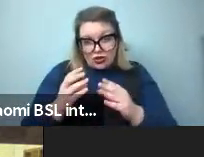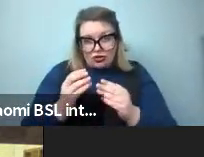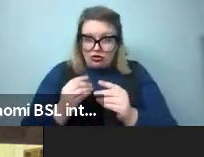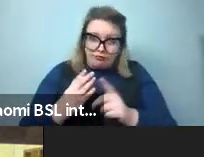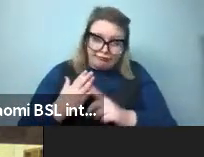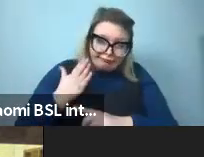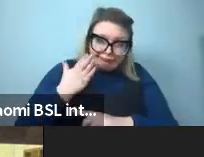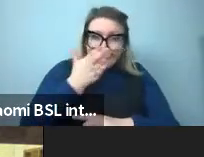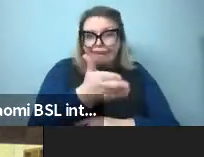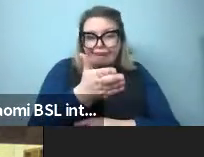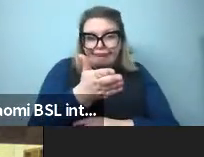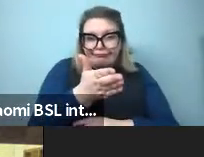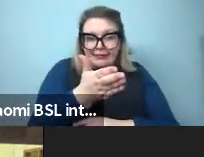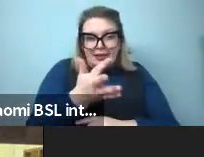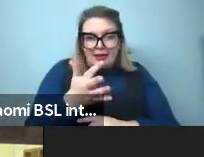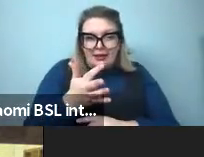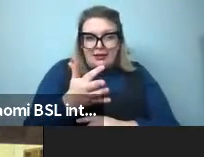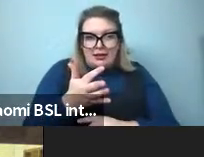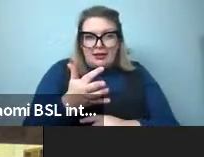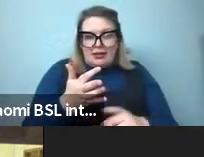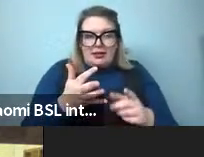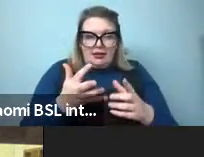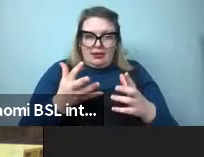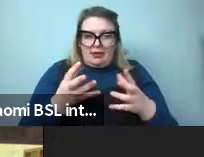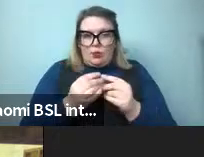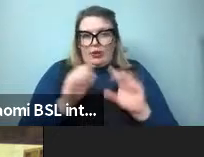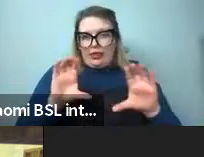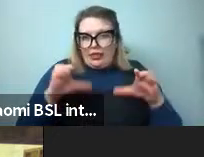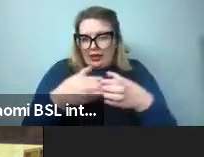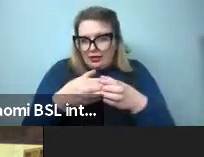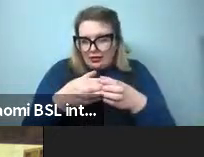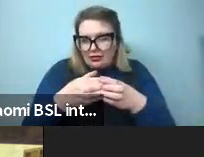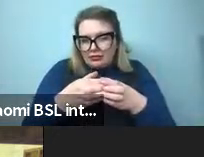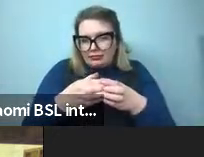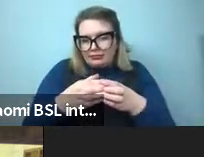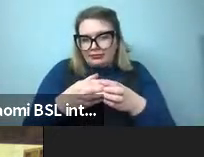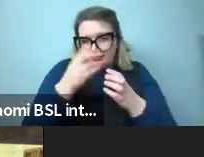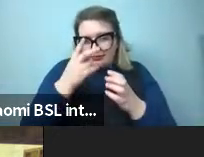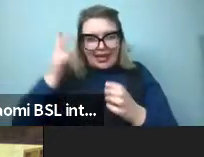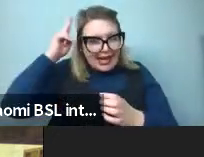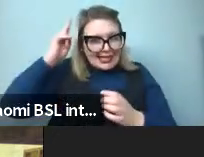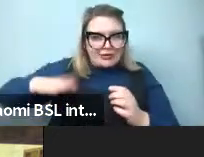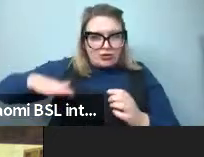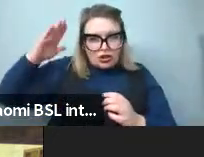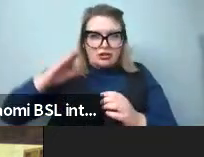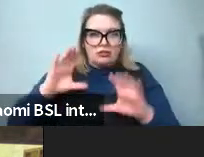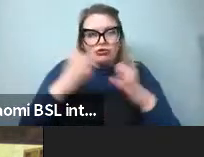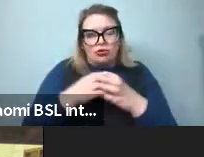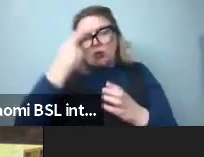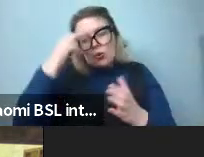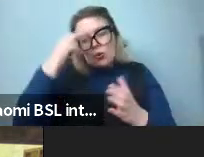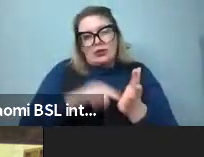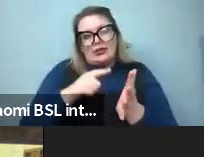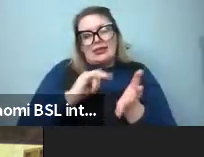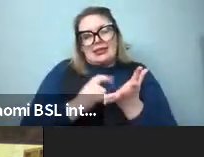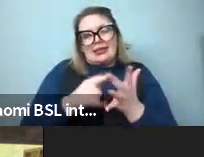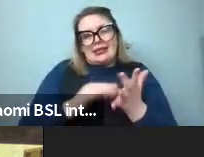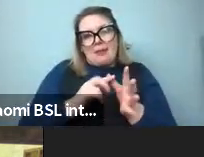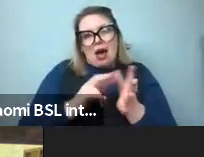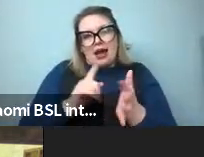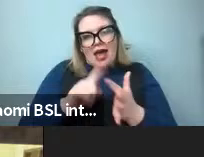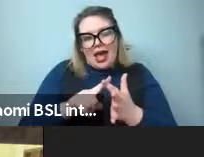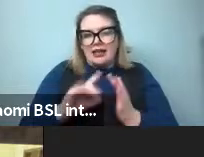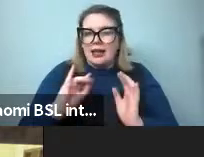in a, in a, with an indigenous population called the Chimani, which are in the Amazonian part of Bolivia.